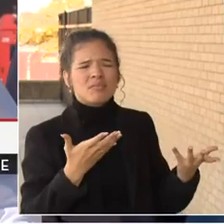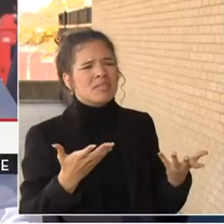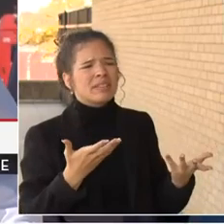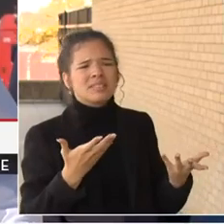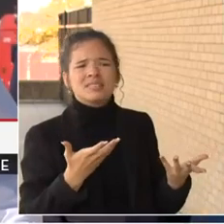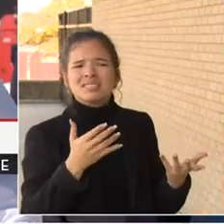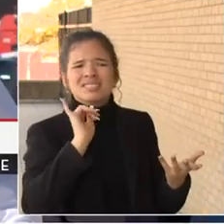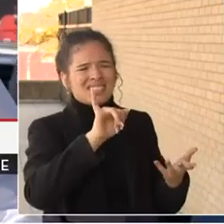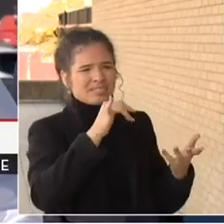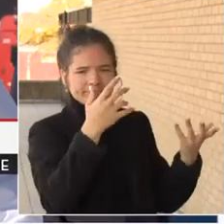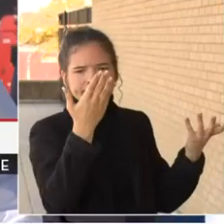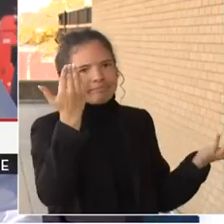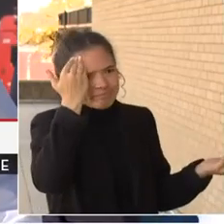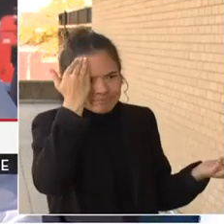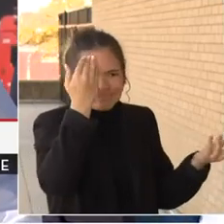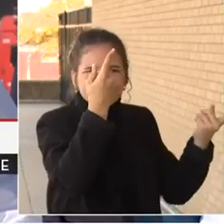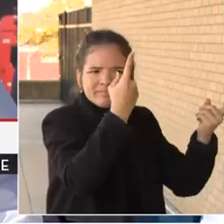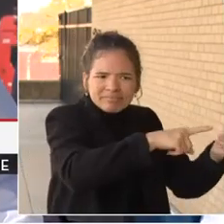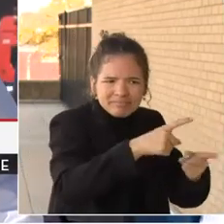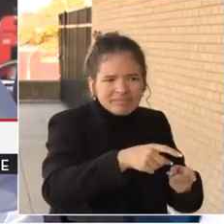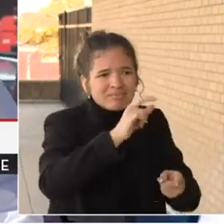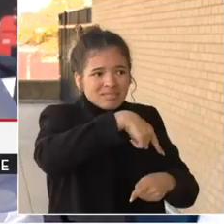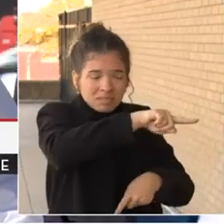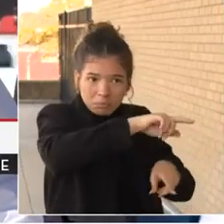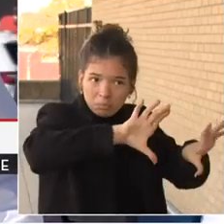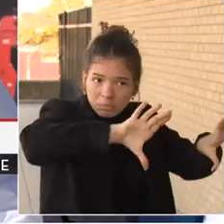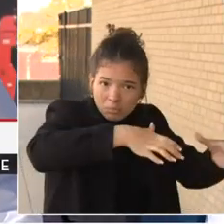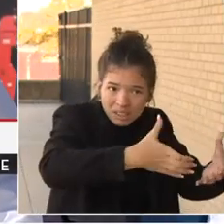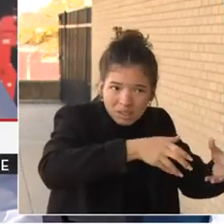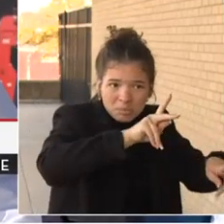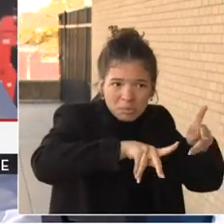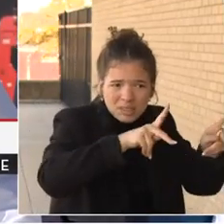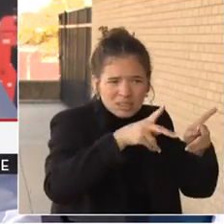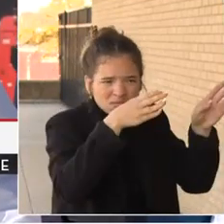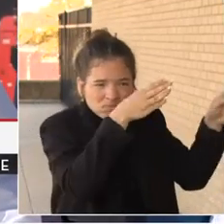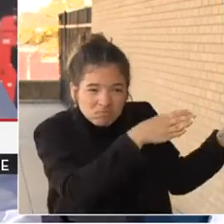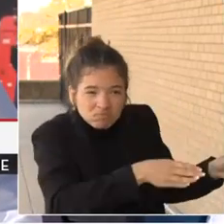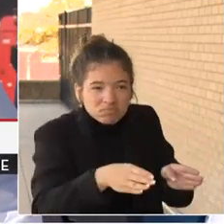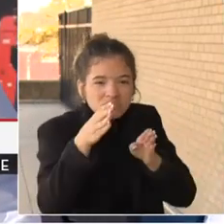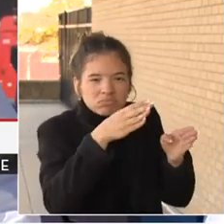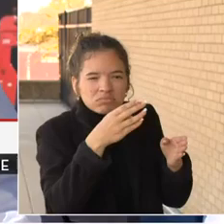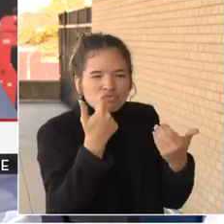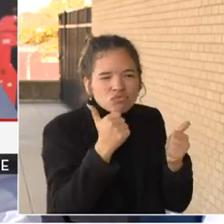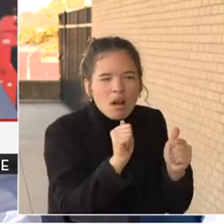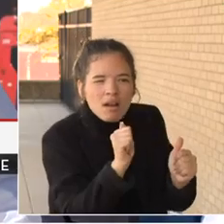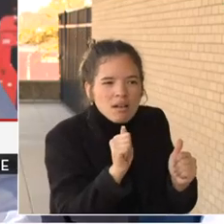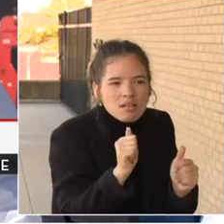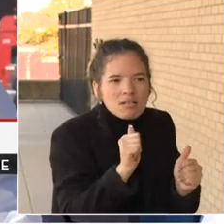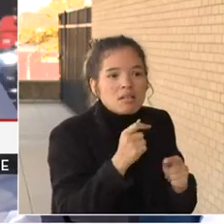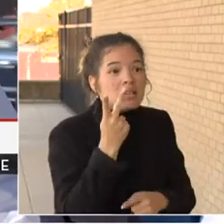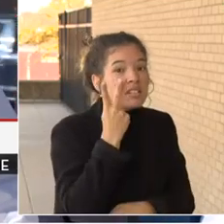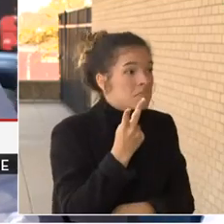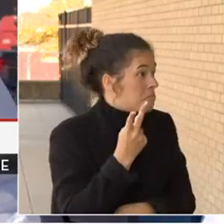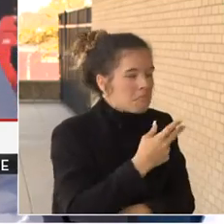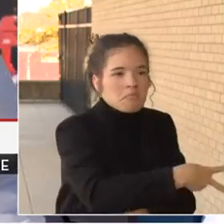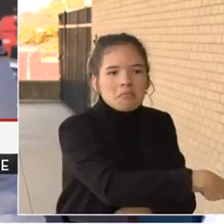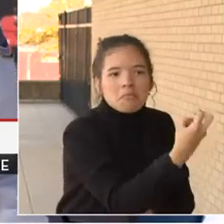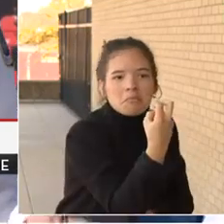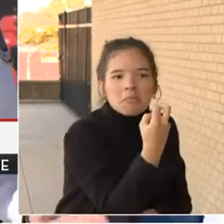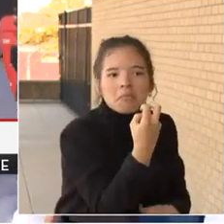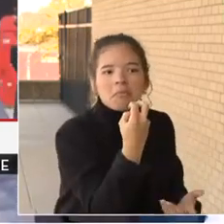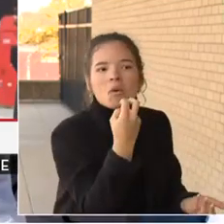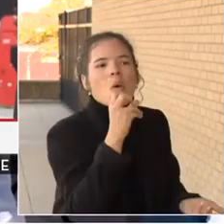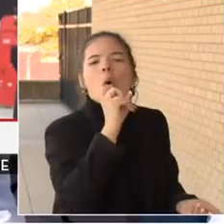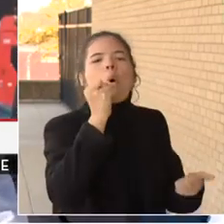groups of people doing this, or is it just simply somebody sees a package and it's opportunistic and they make off with it? I think it's